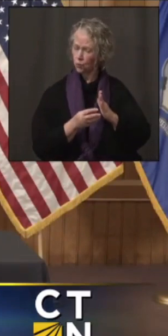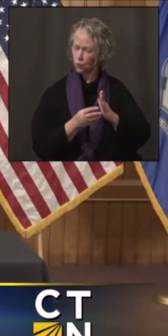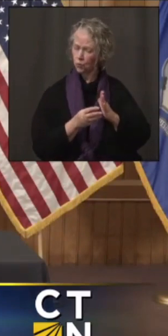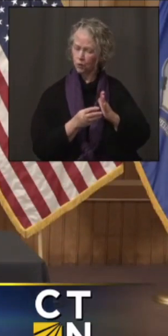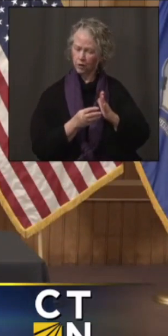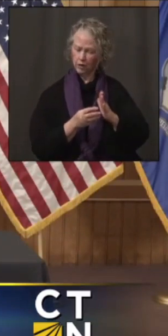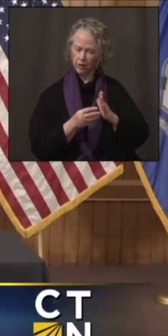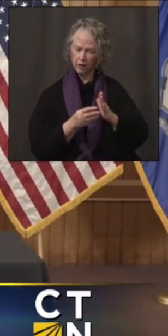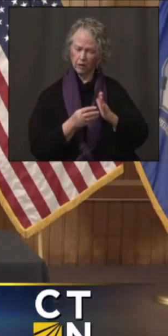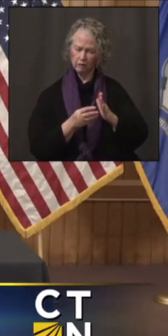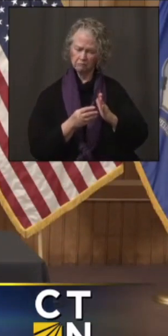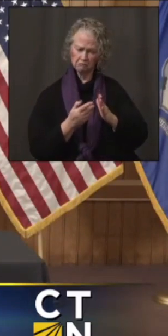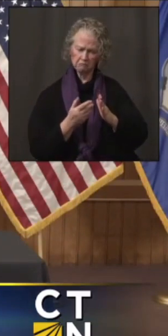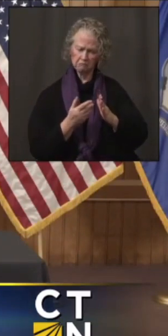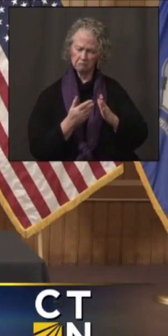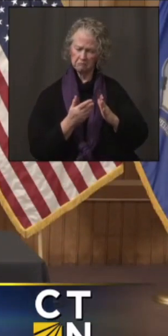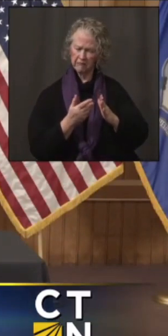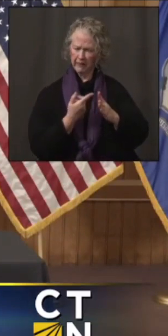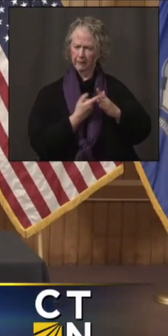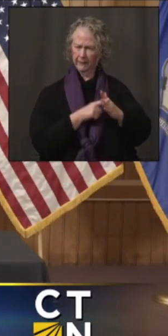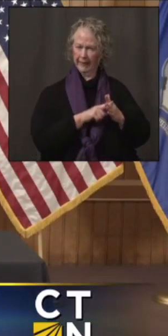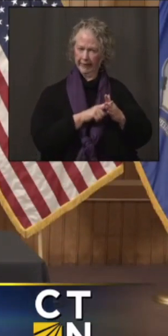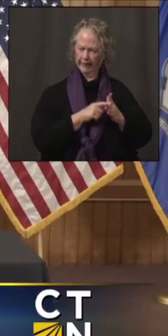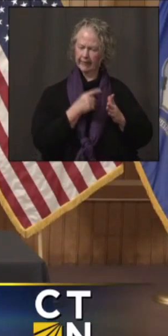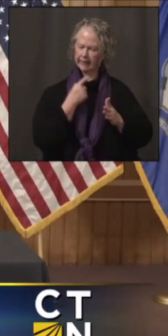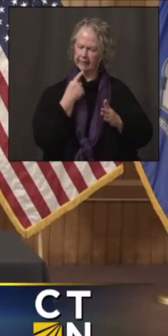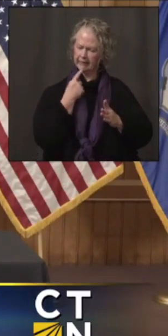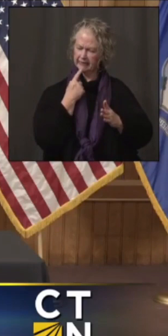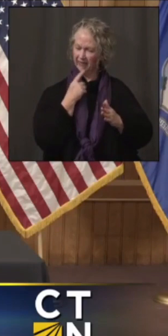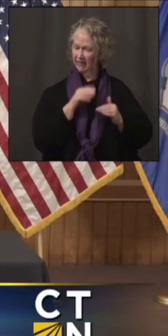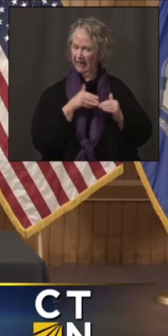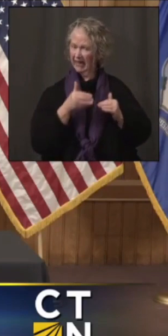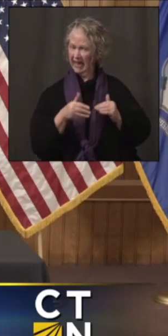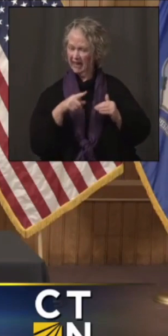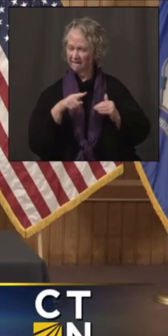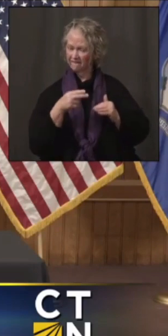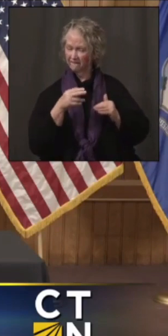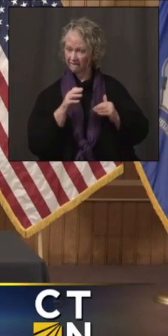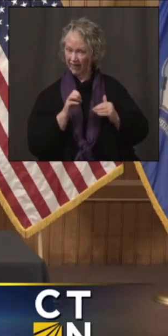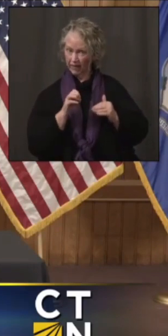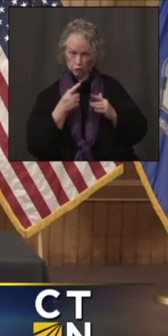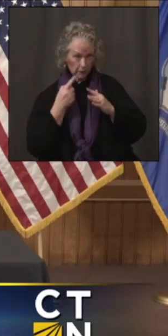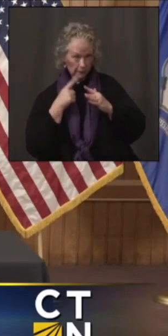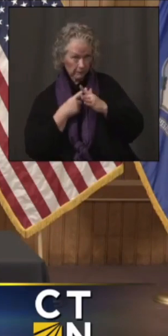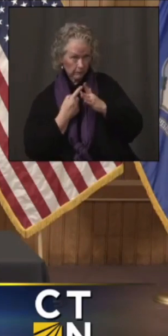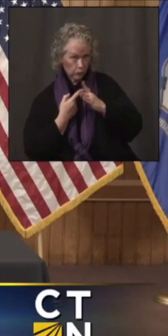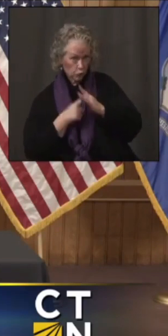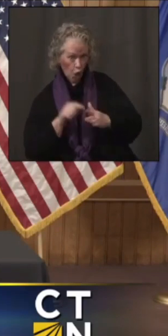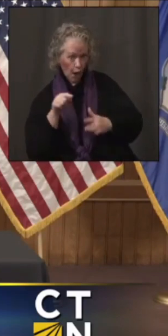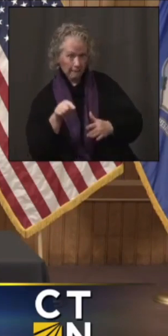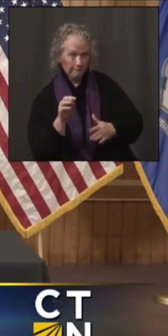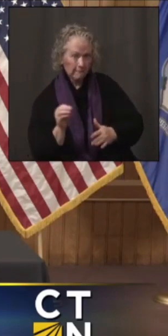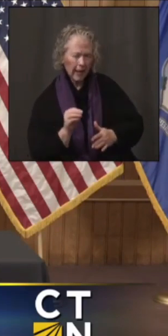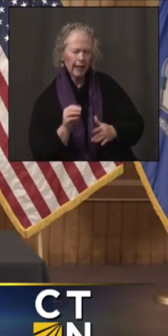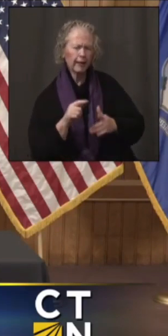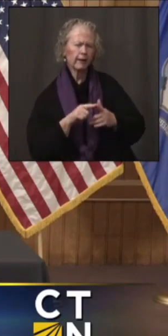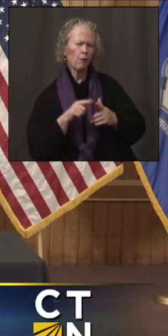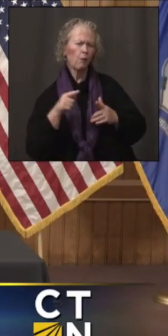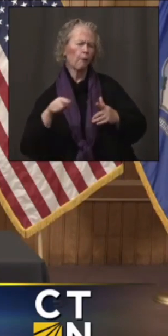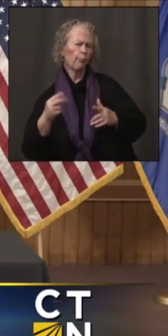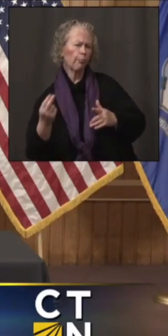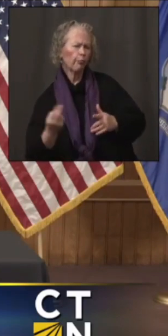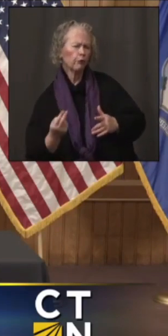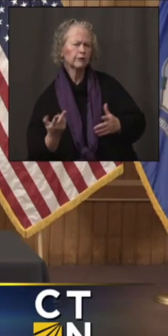in the presentation, uh, about the, the next phase, is that going to happen Monday? Is that going to happen at the Thursday briefing?